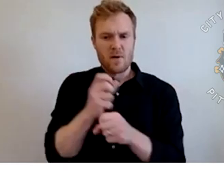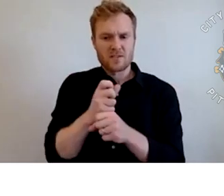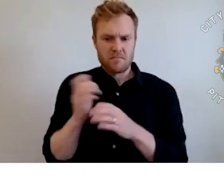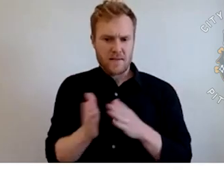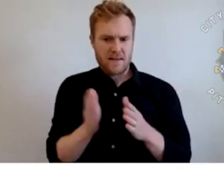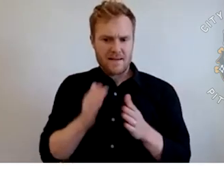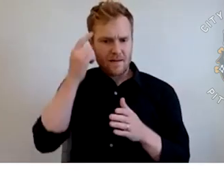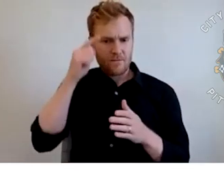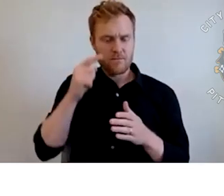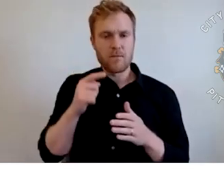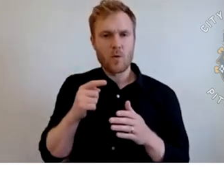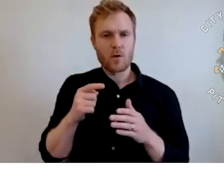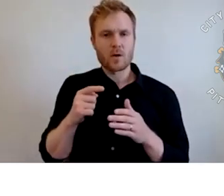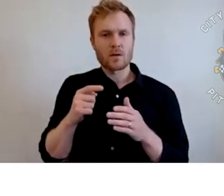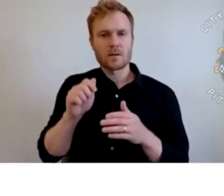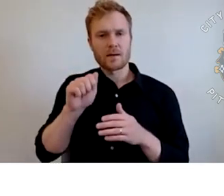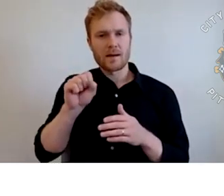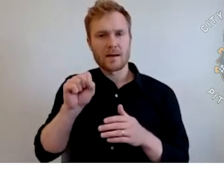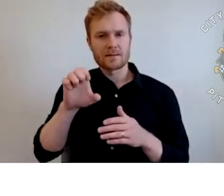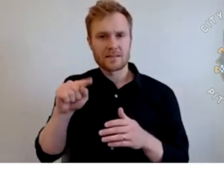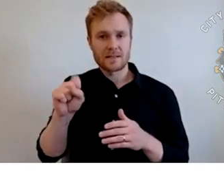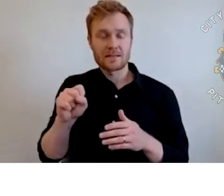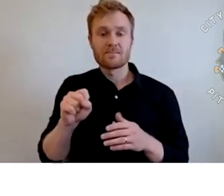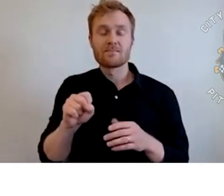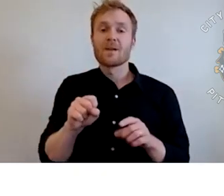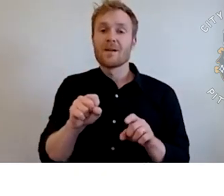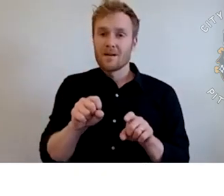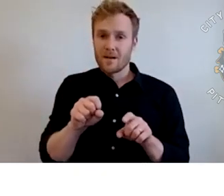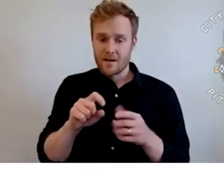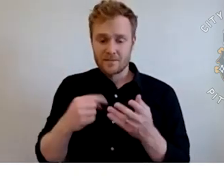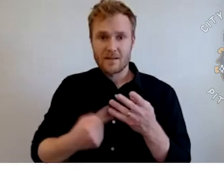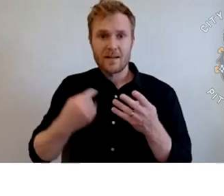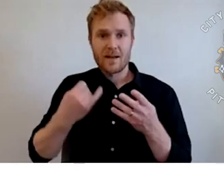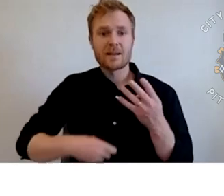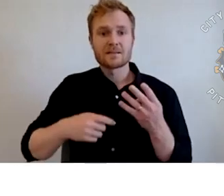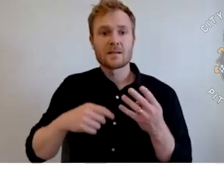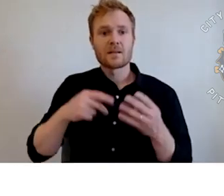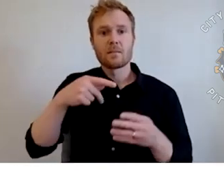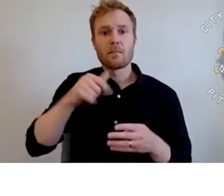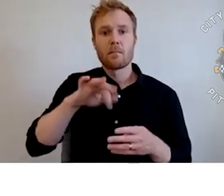and also City Planning's participation in Parkmaster planning projects like Southside Park or Sheridan.